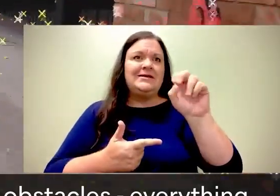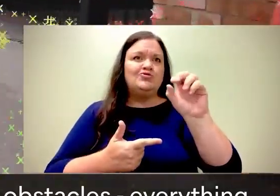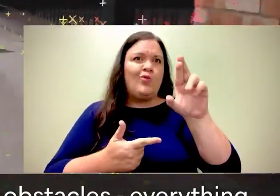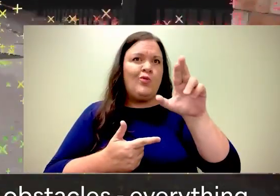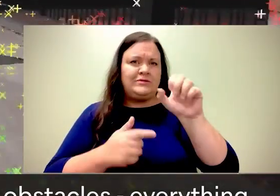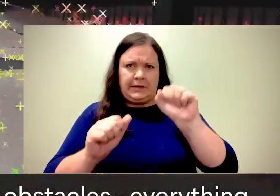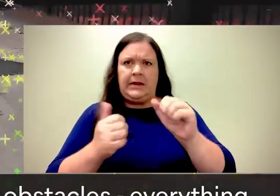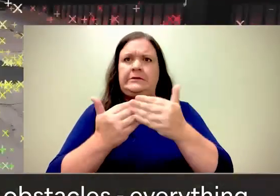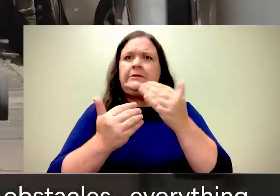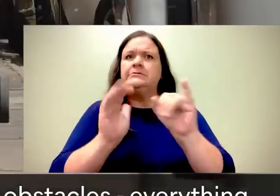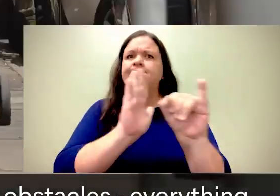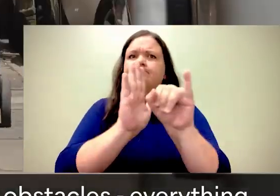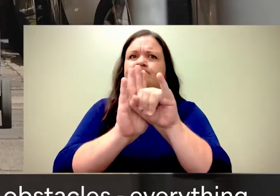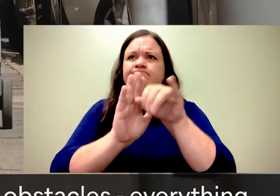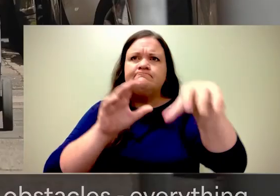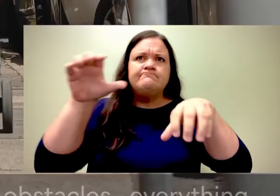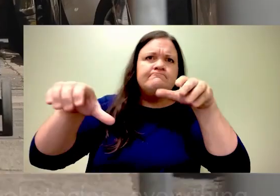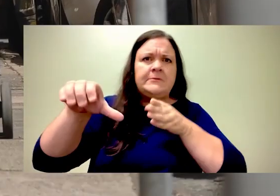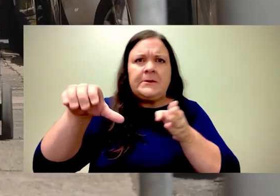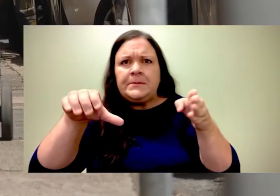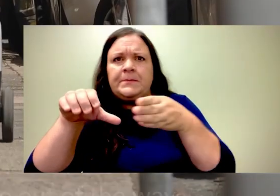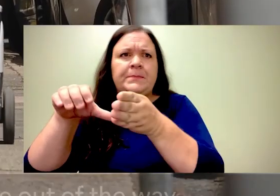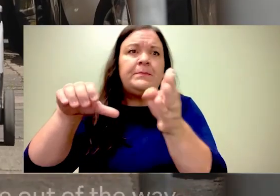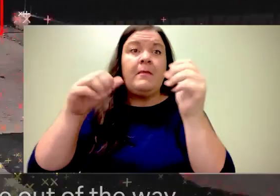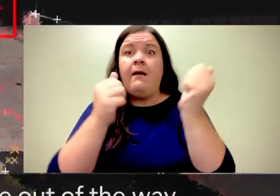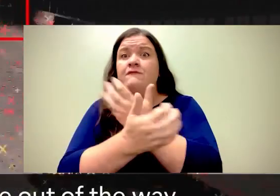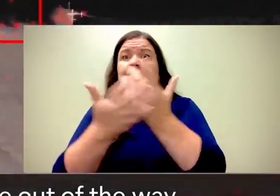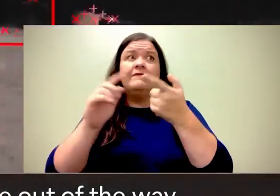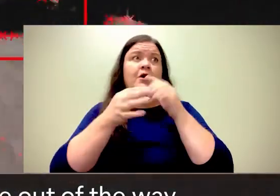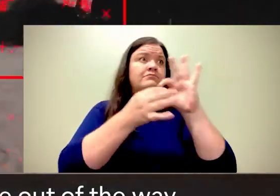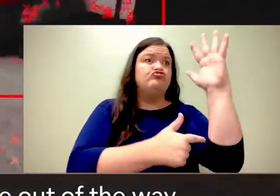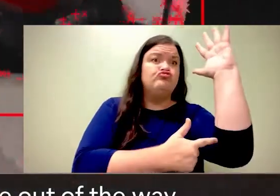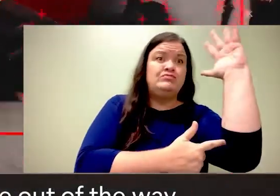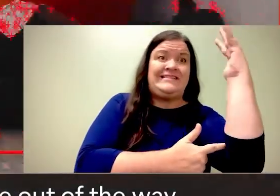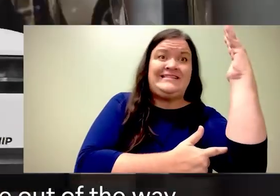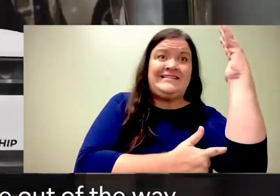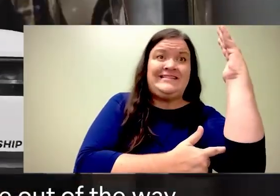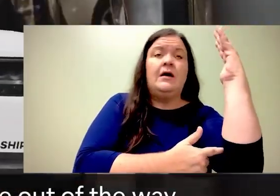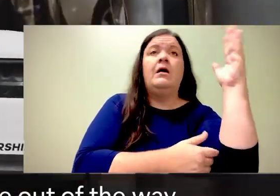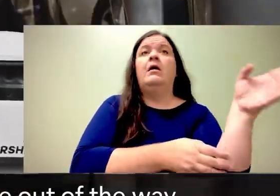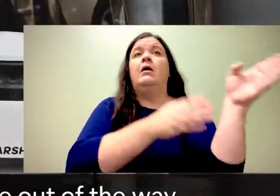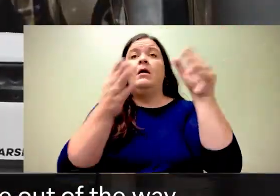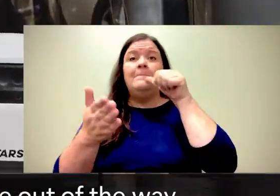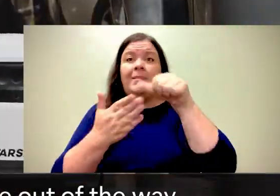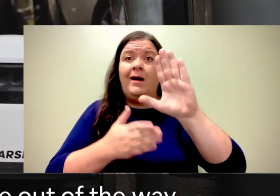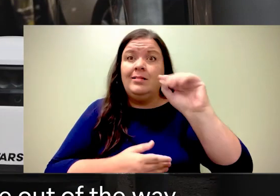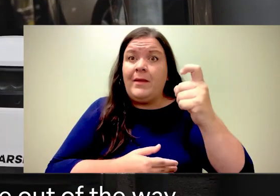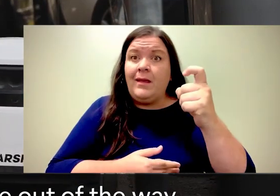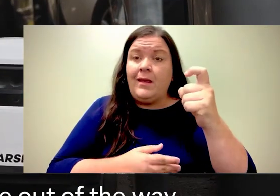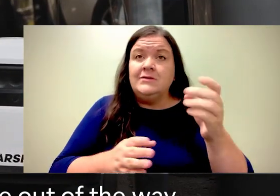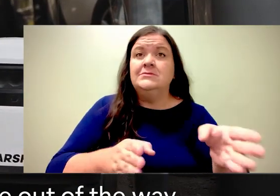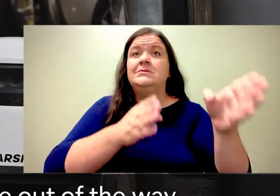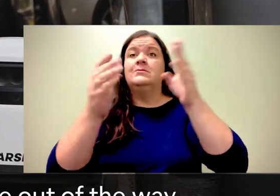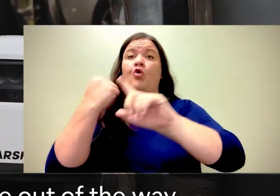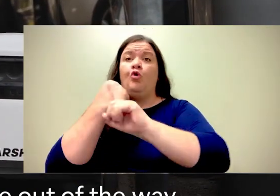to bins and road signs. A red square appears around a large bin at the side of the pavement. Caption. As soon as a robot